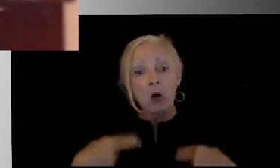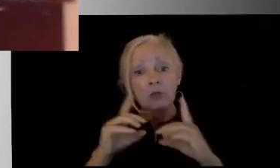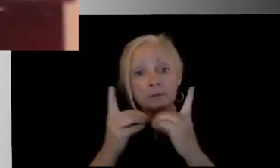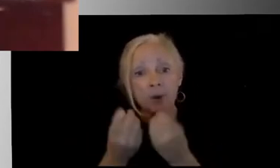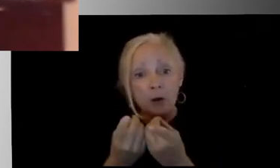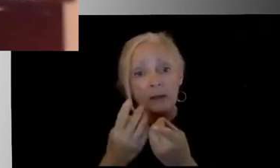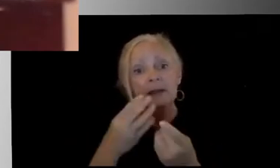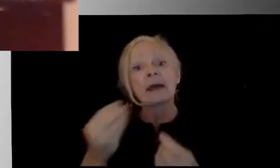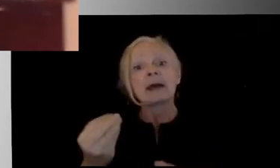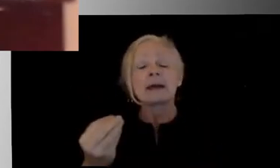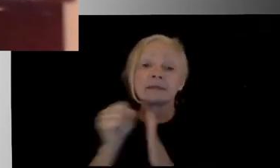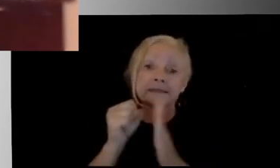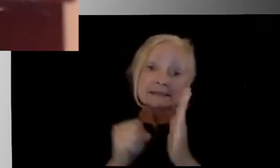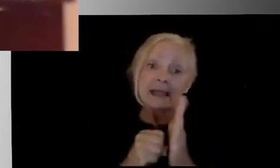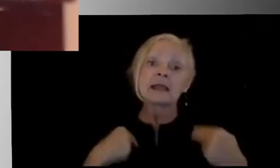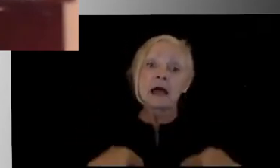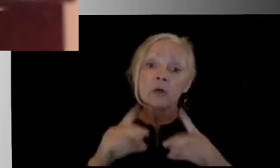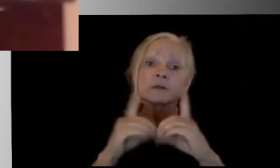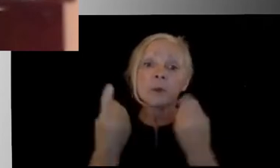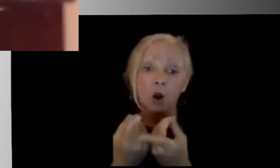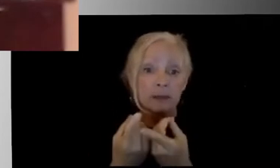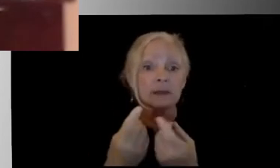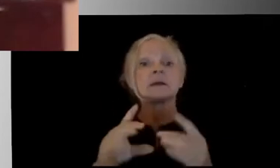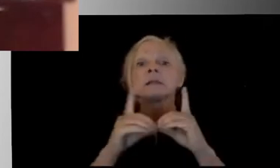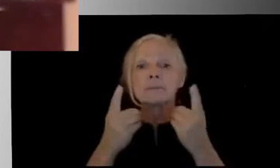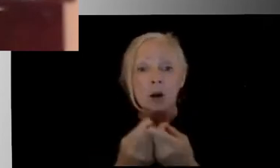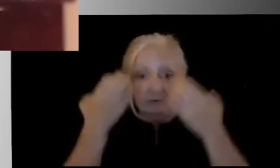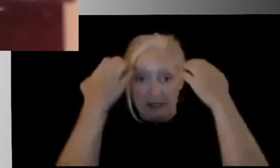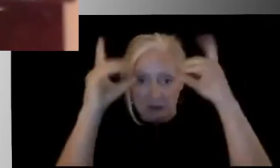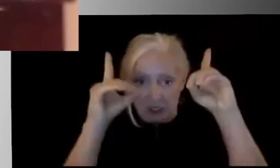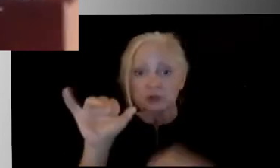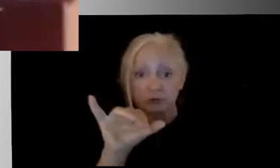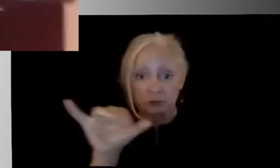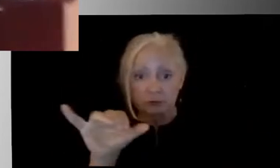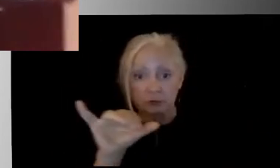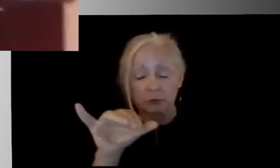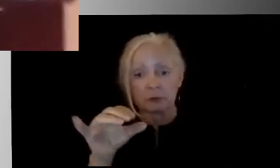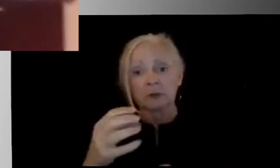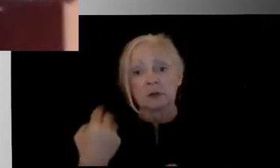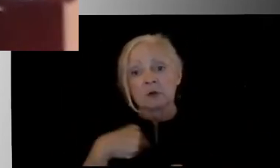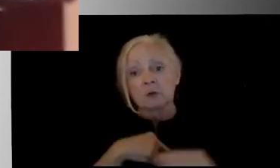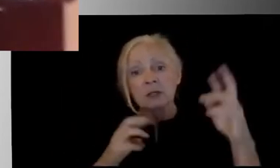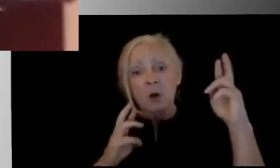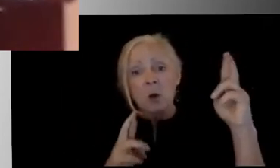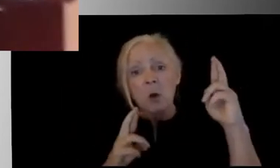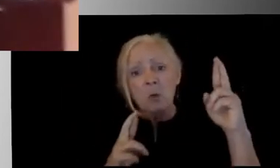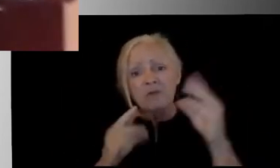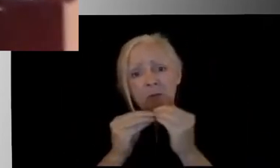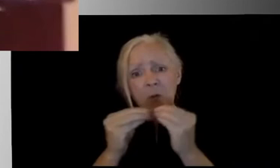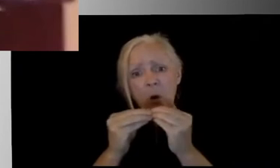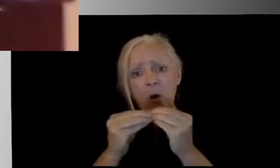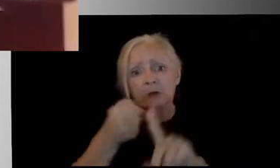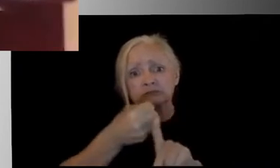and also the Department of Education, and when several documents came out, we had hoped for a little bit more guidance. We had hoped